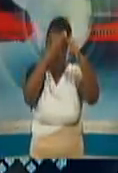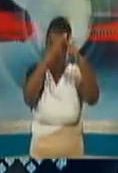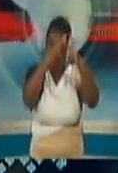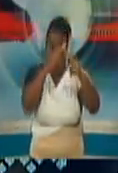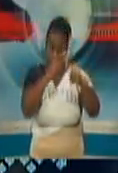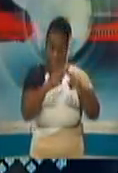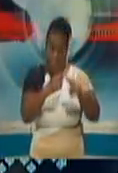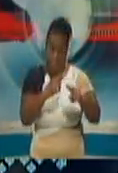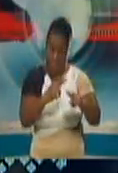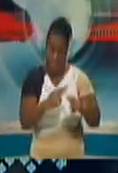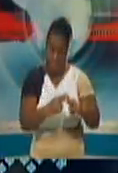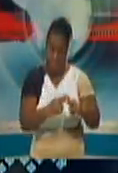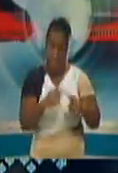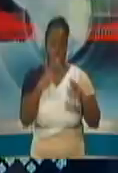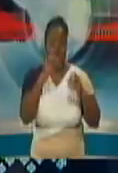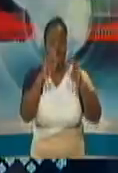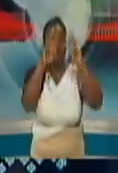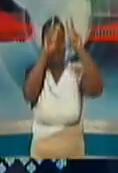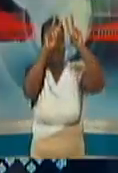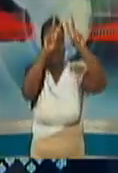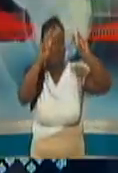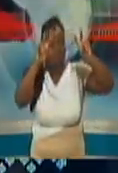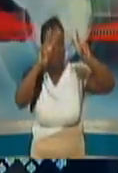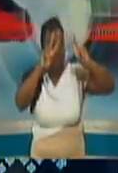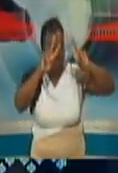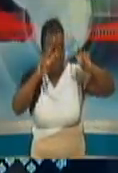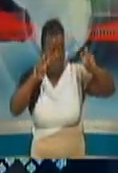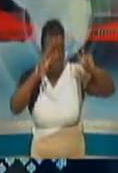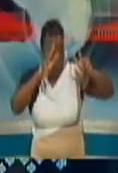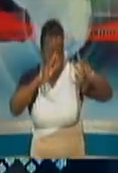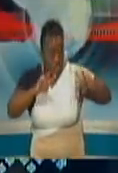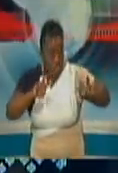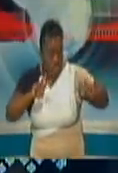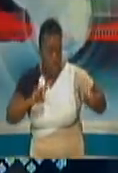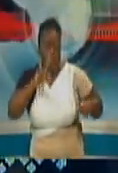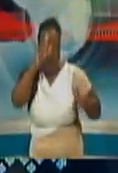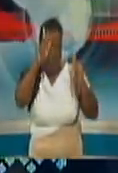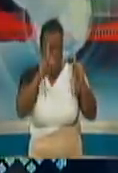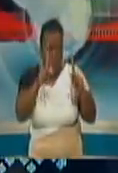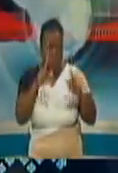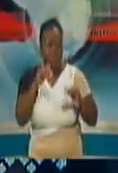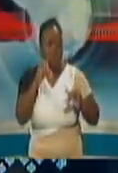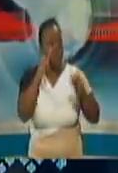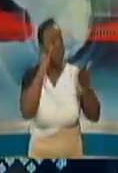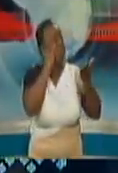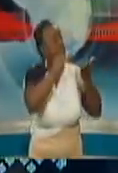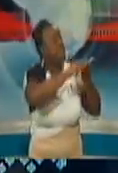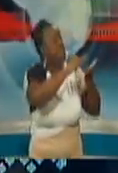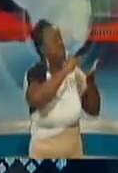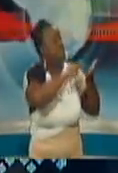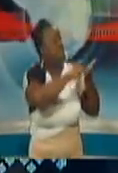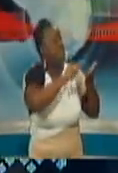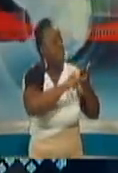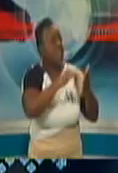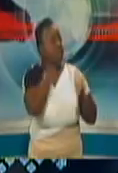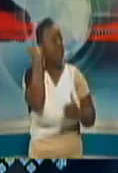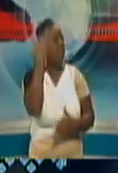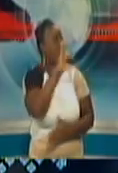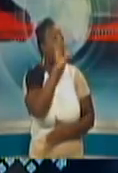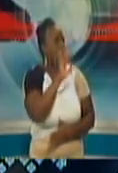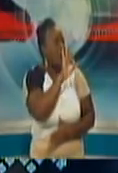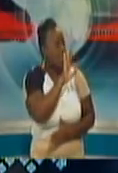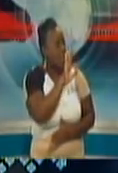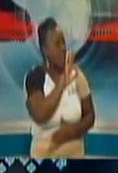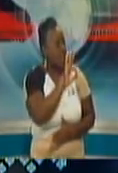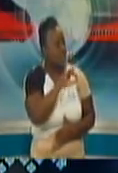reached in the process. The PT panels would have gone out. One of them I think on Friday last week we hope to send out the other two early this week between today and tomorrow